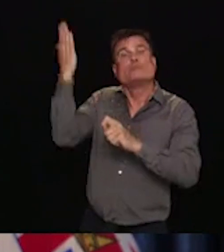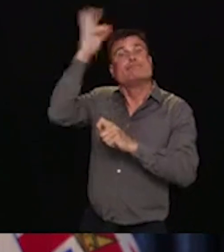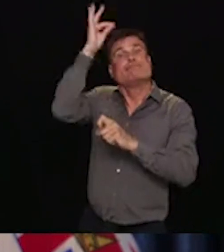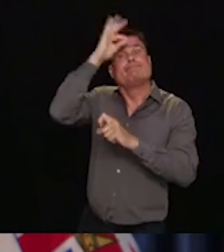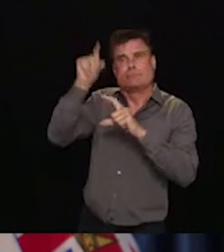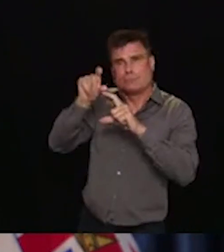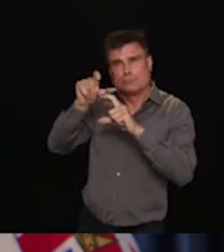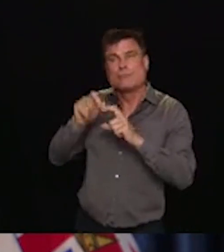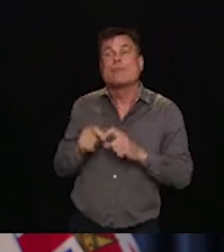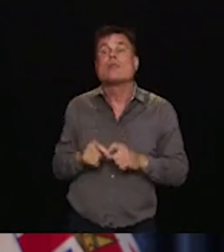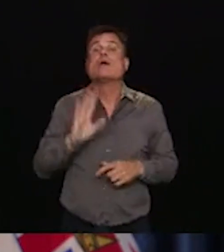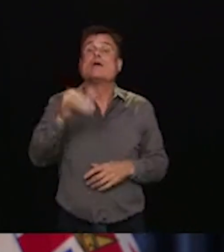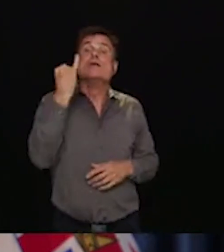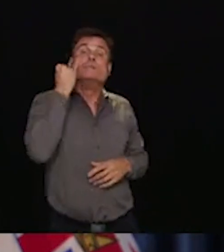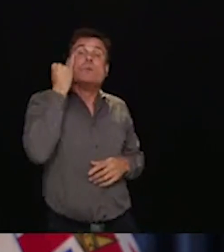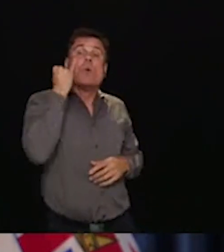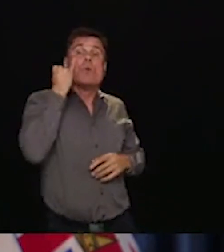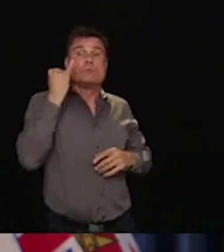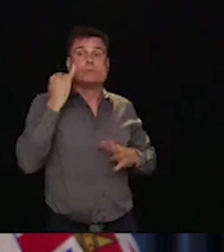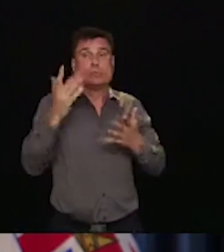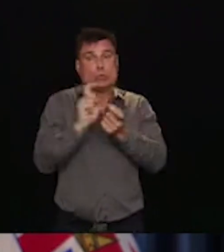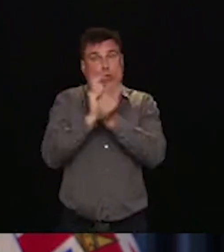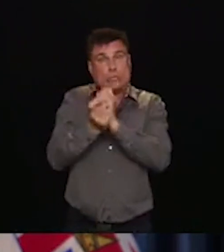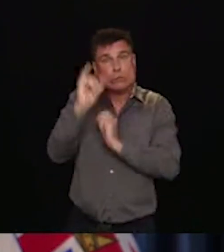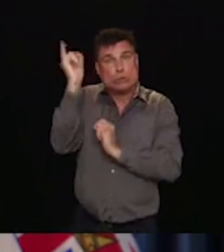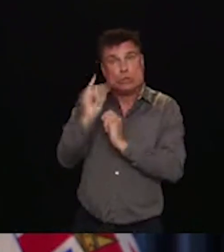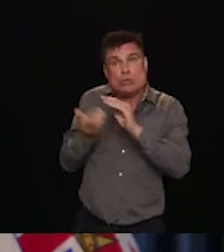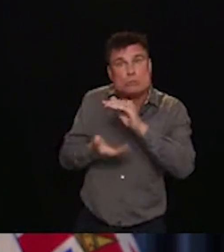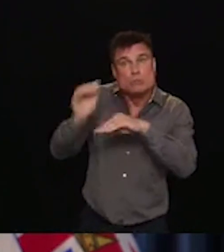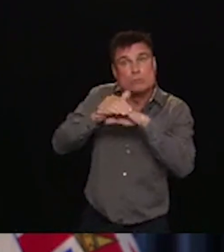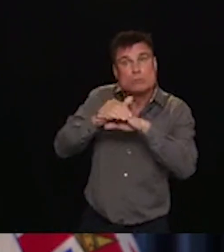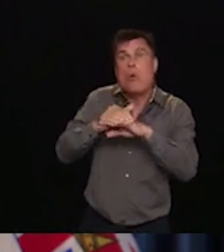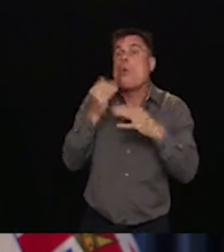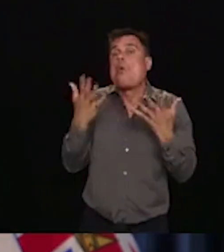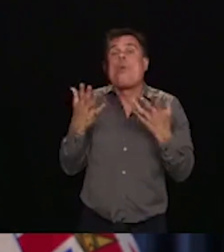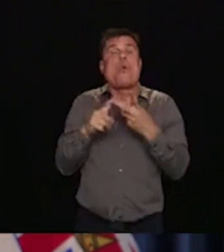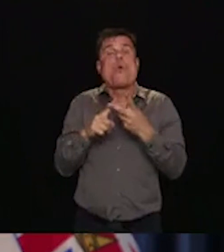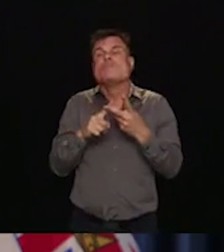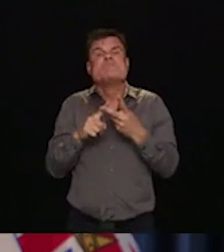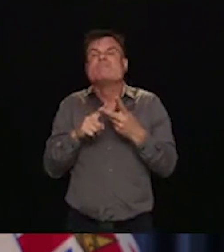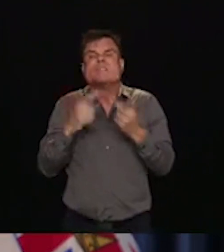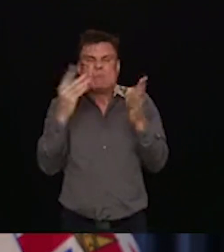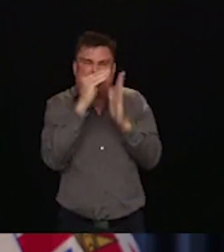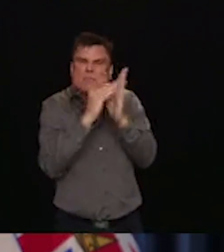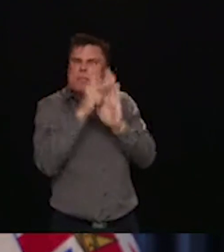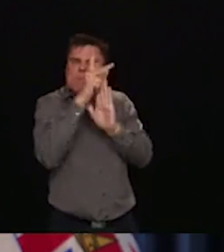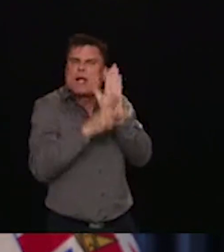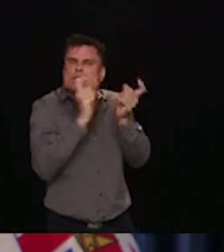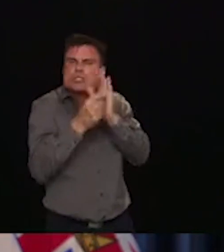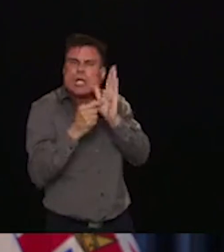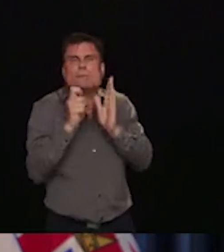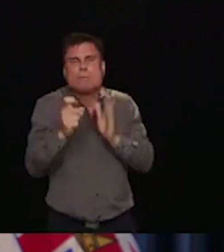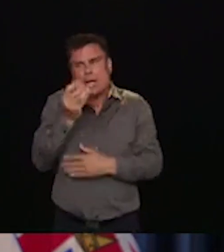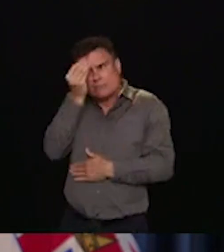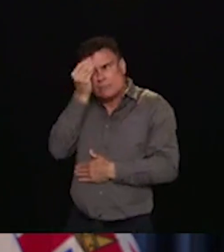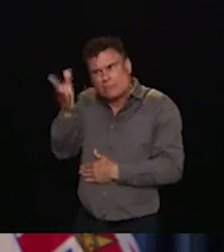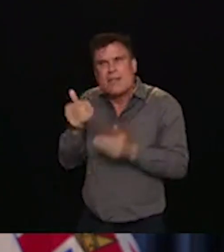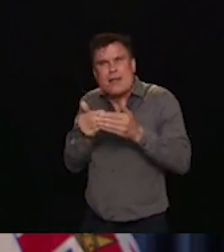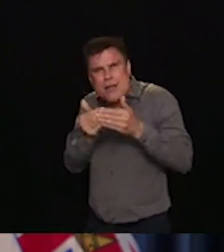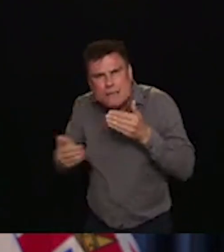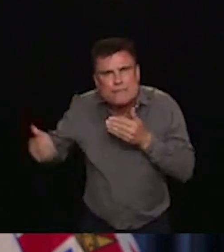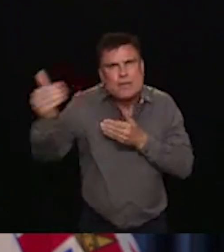renew. This again is going to help strata corporations get the notice they deserve and need to plan ahead.